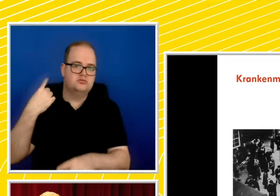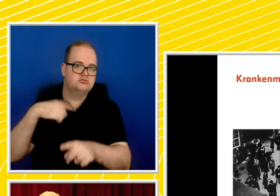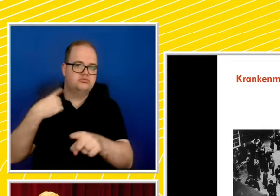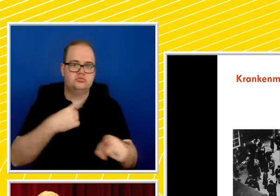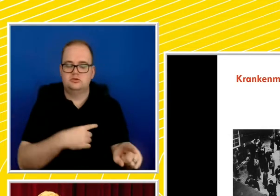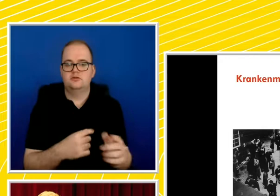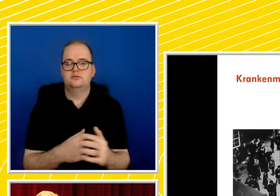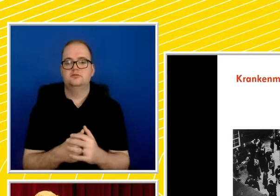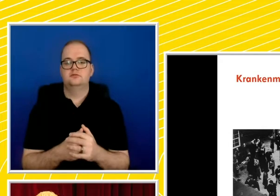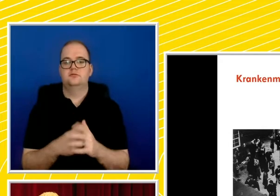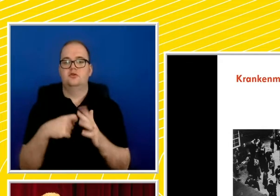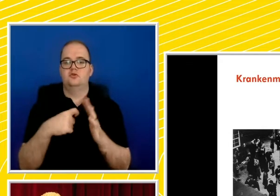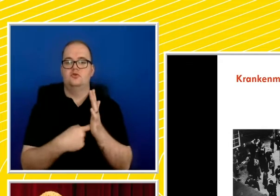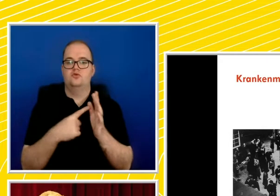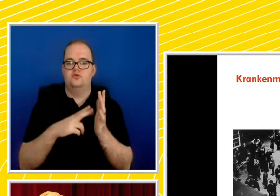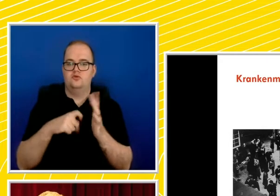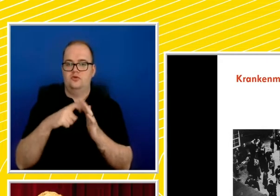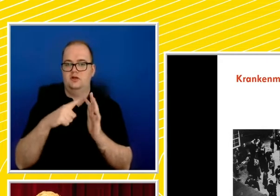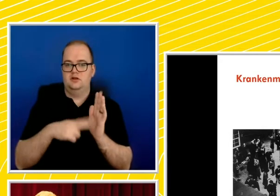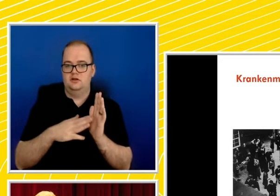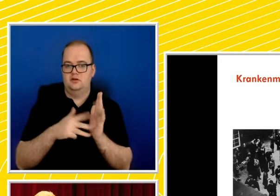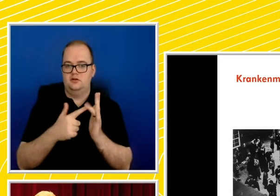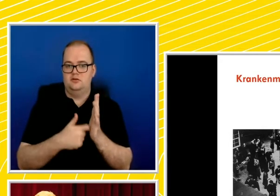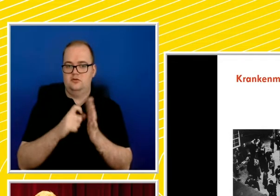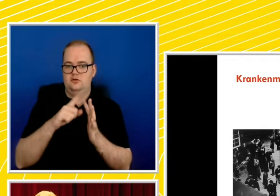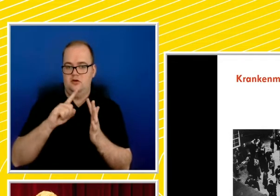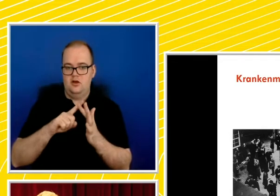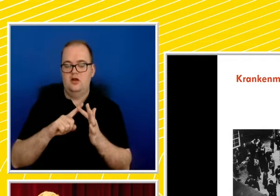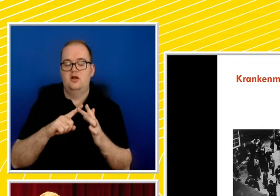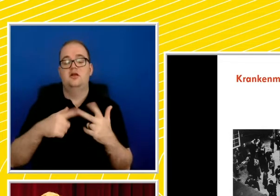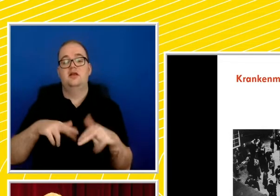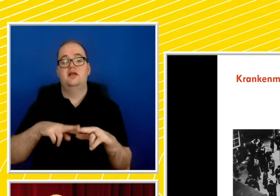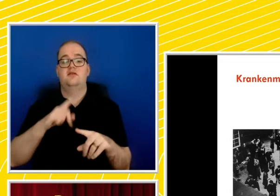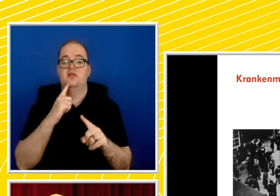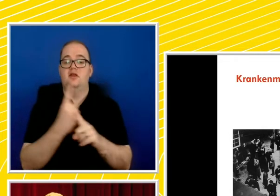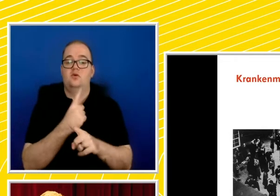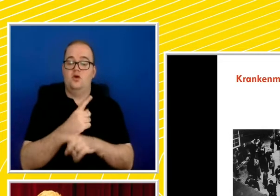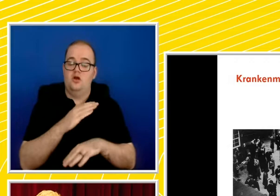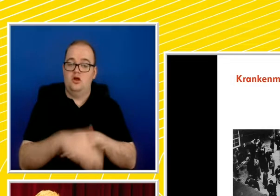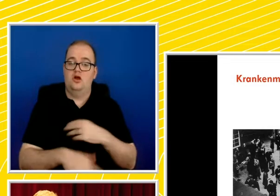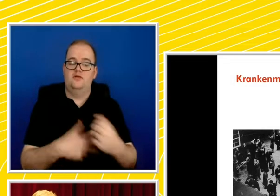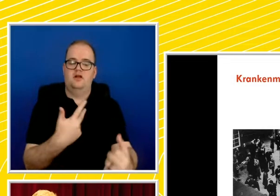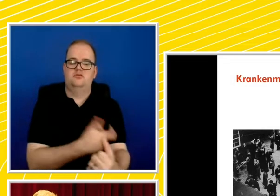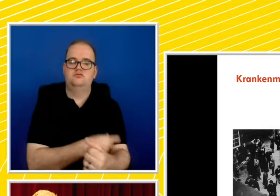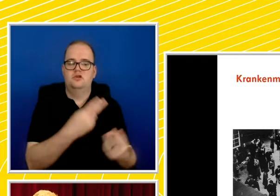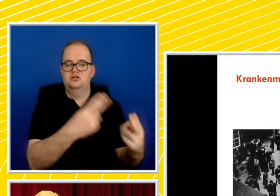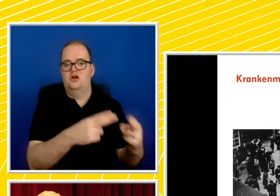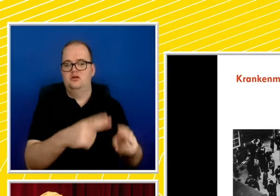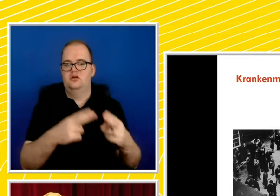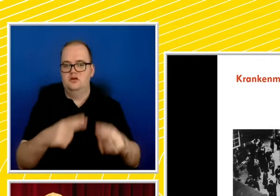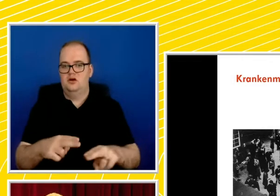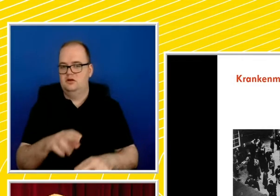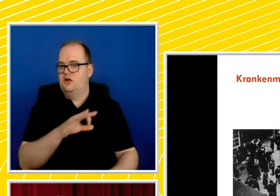the krank and mortar, whether you're talking about axion T4 or decentralized euthanasia, are not historical precedents of assisted dying,